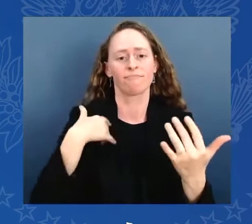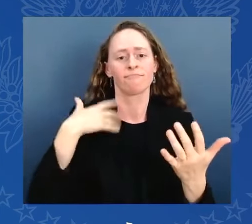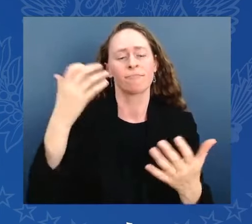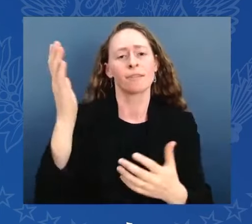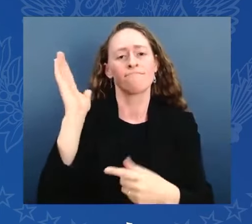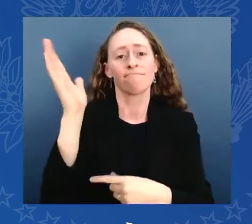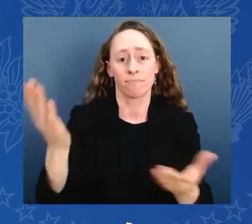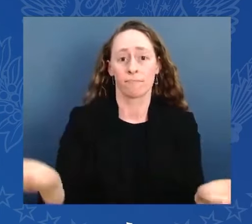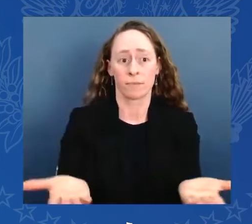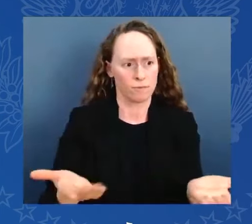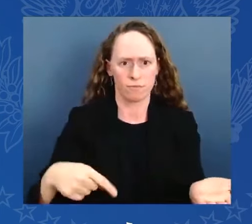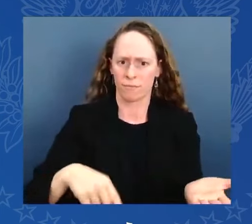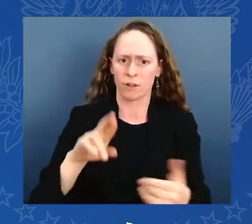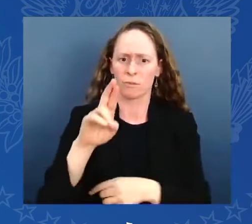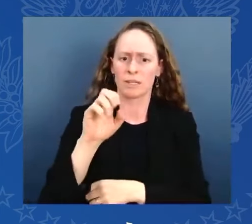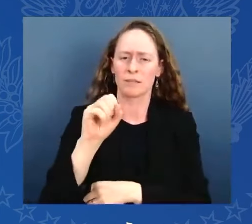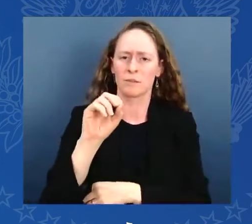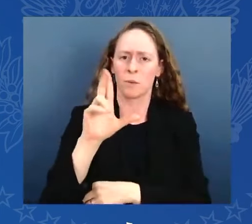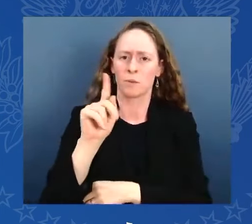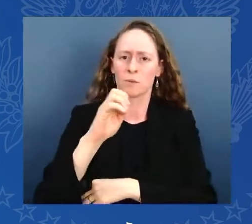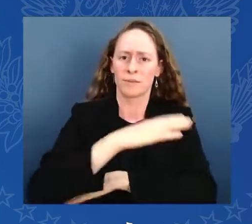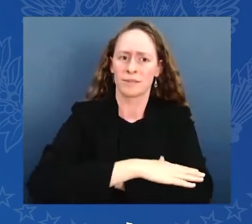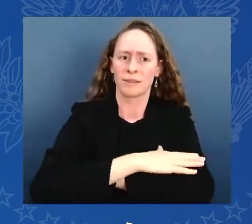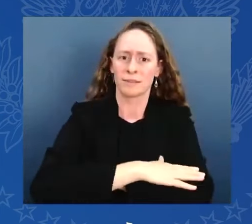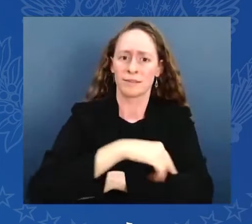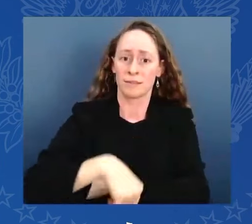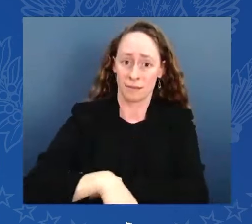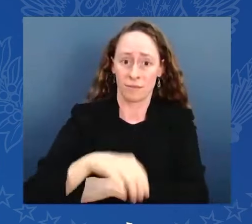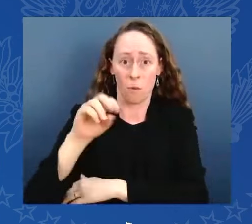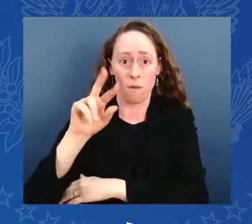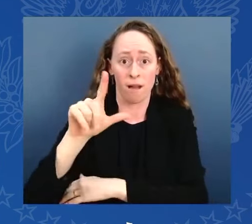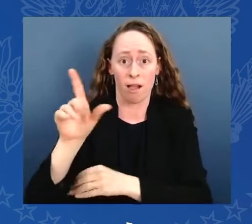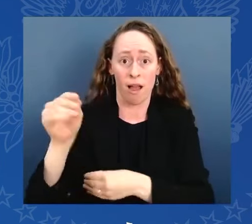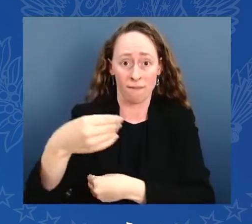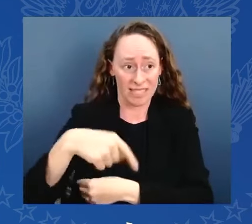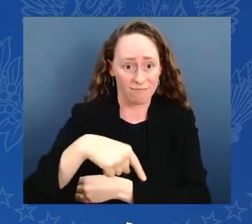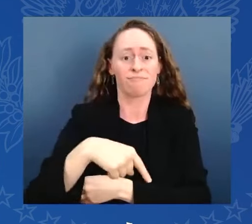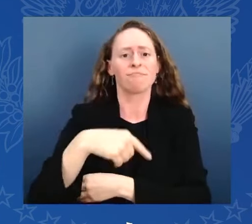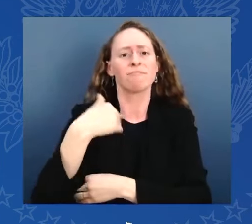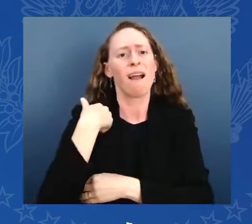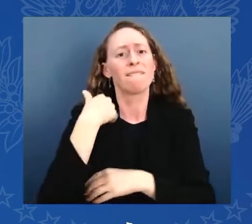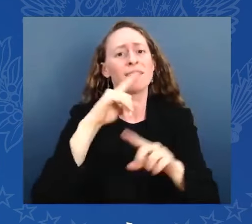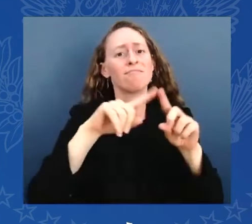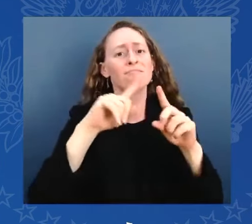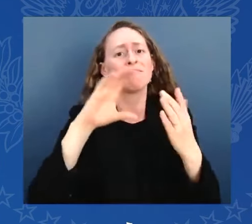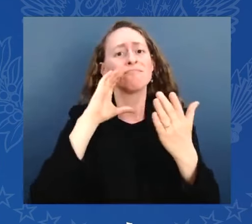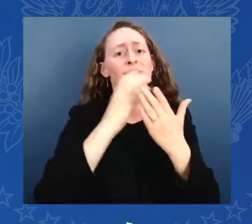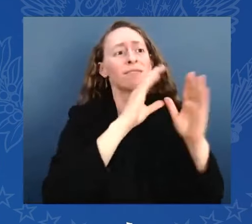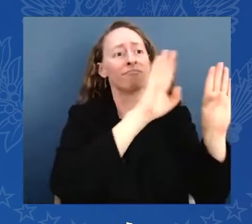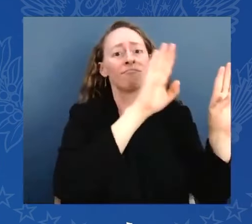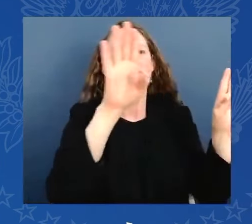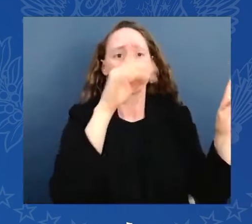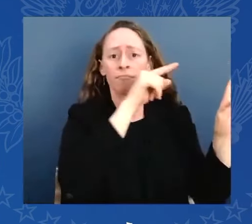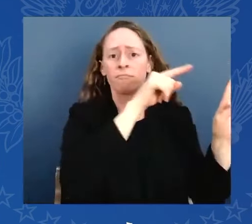space, I'm surrounded by portraits of extraordinary American presidents. Thomas Jefferson wrote the immortal